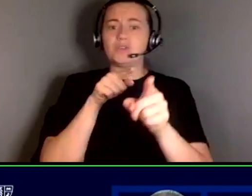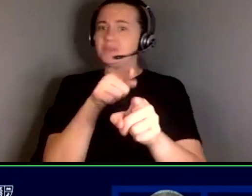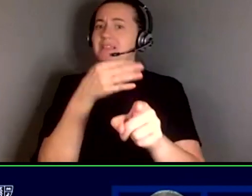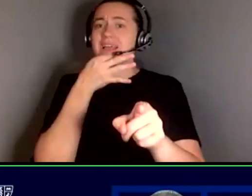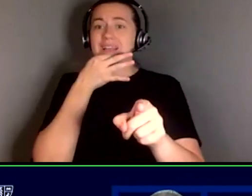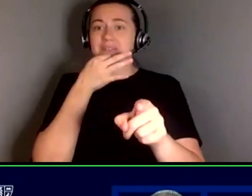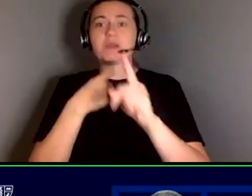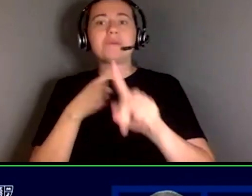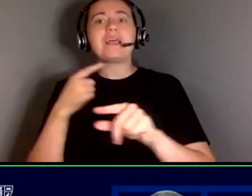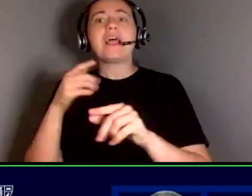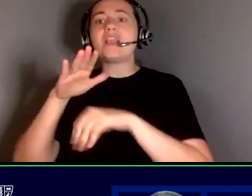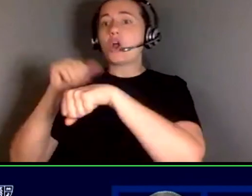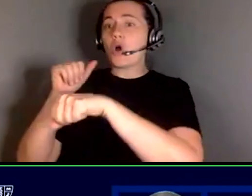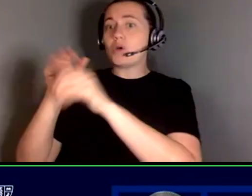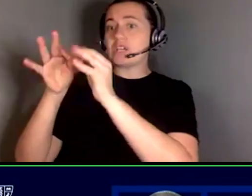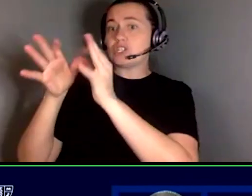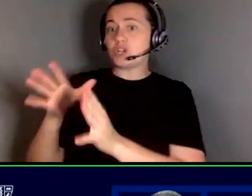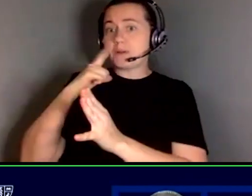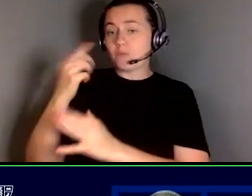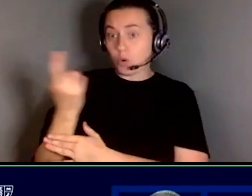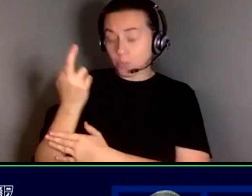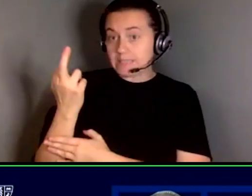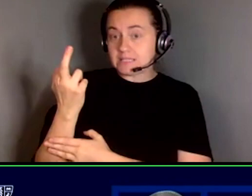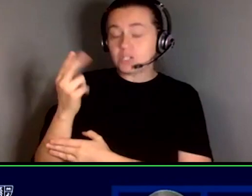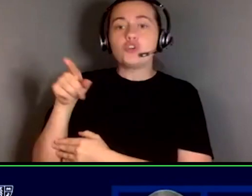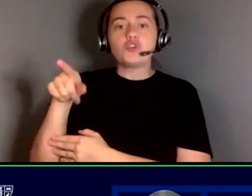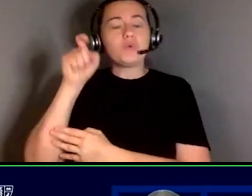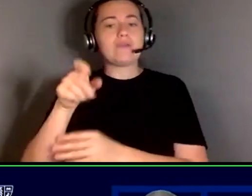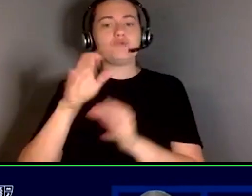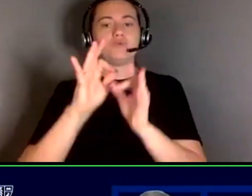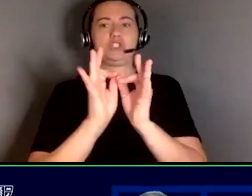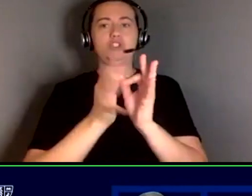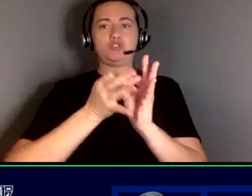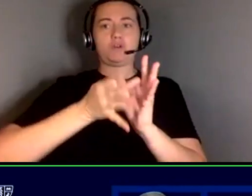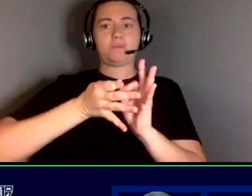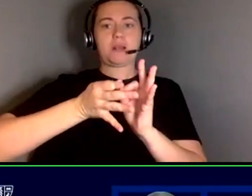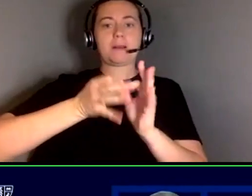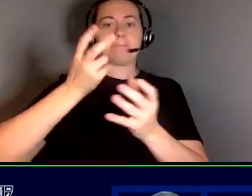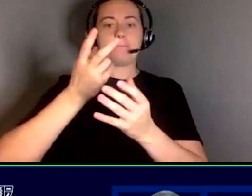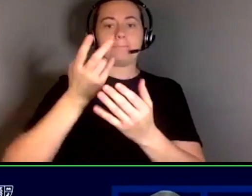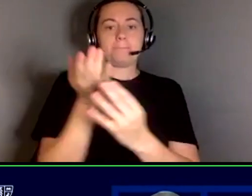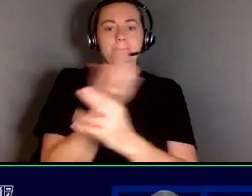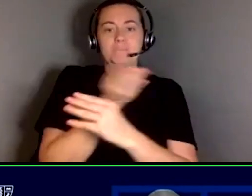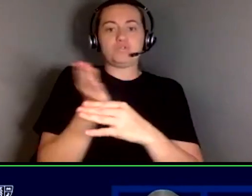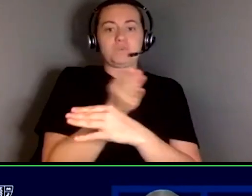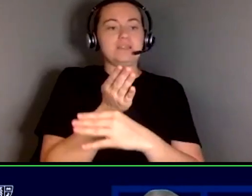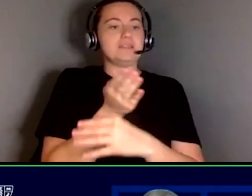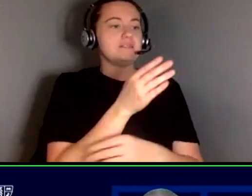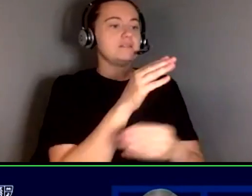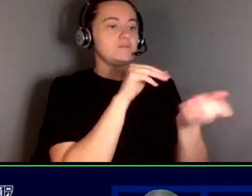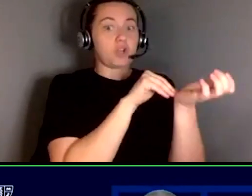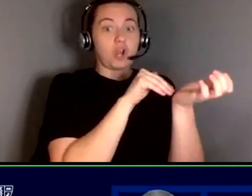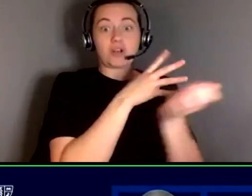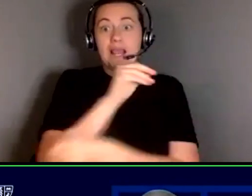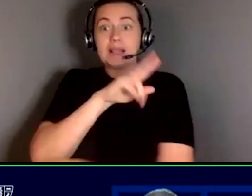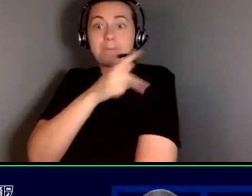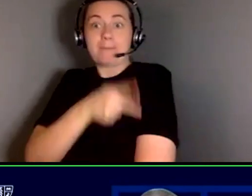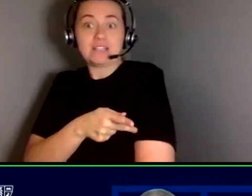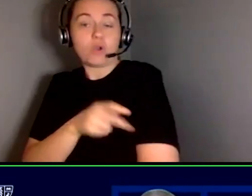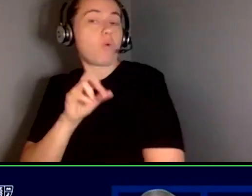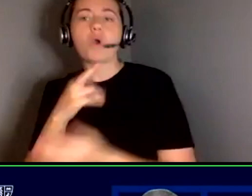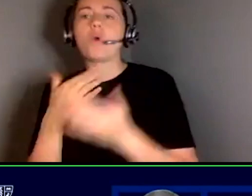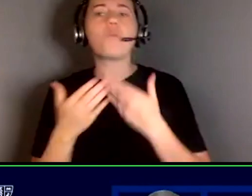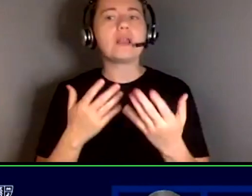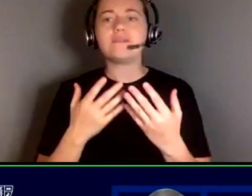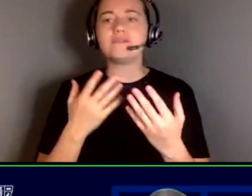for a reason right because you you have to interpret both between the doctor and and the patient or or whatever the